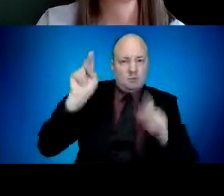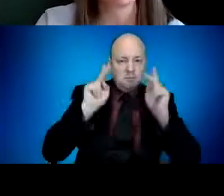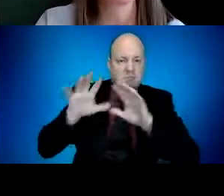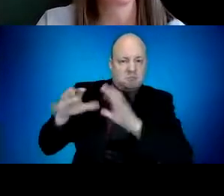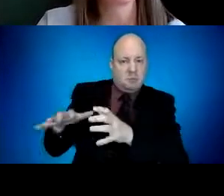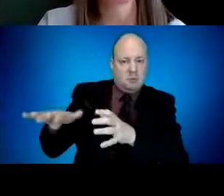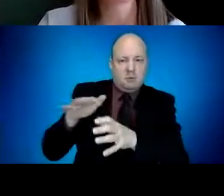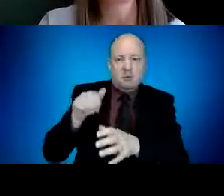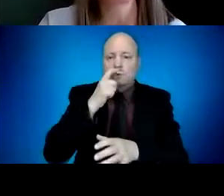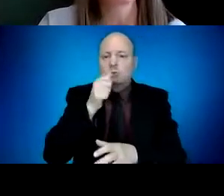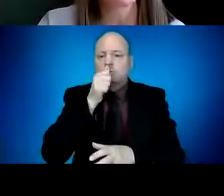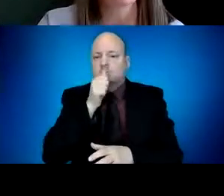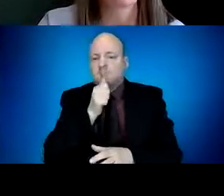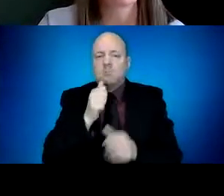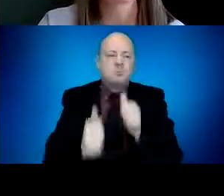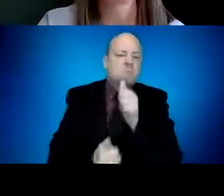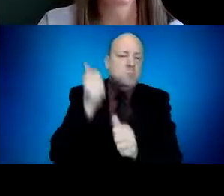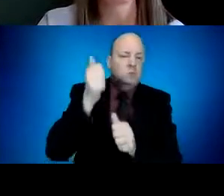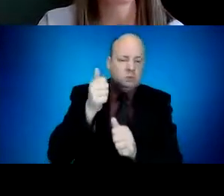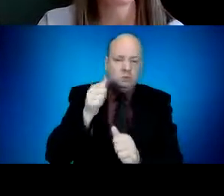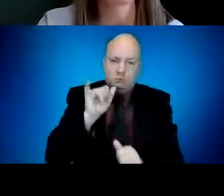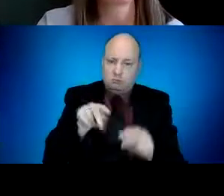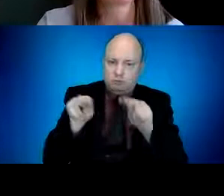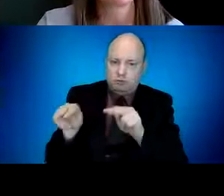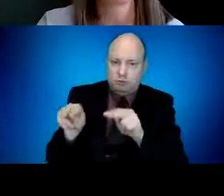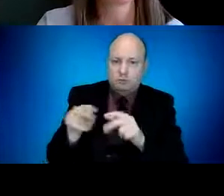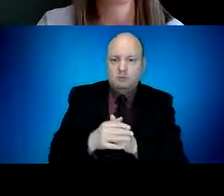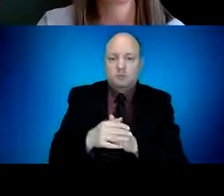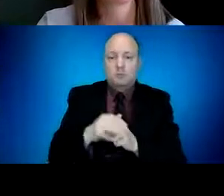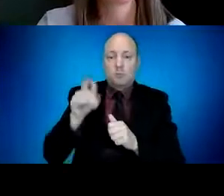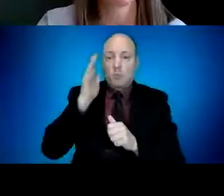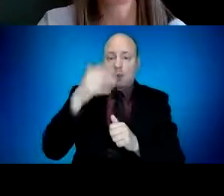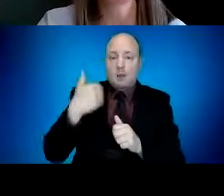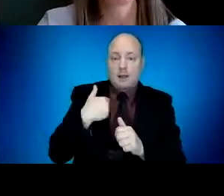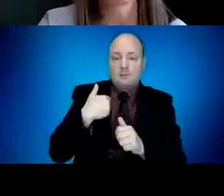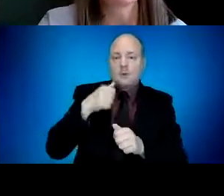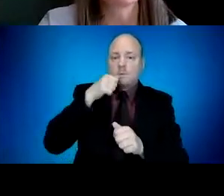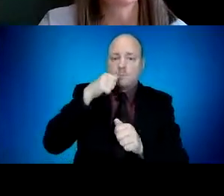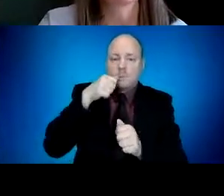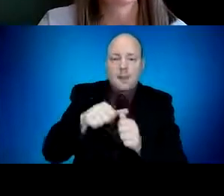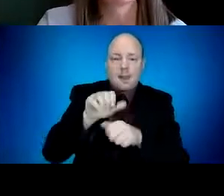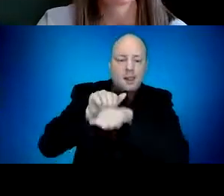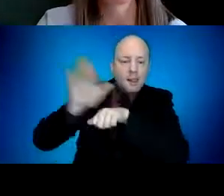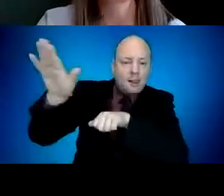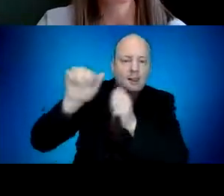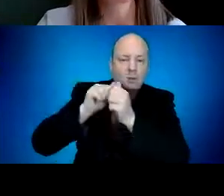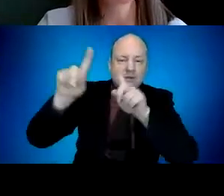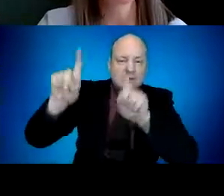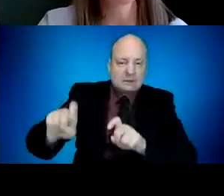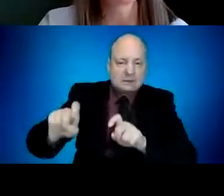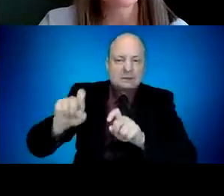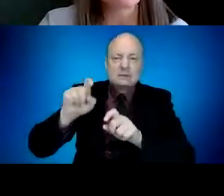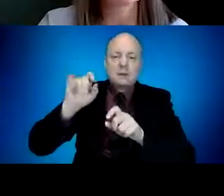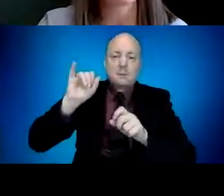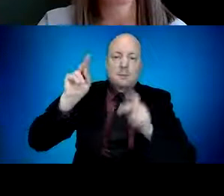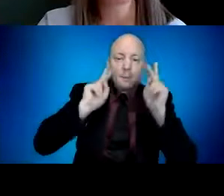testing option for close contacts of COVID-19 patients under quarantine. This testing